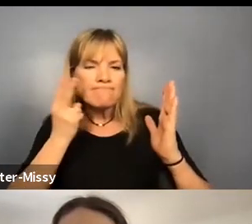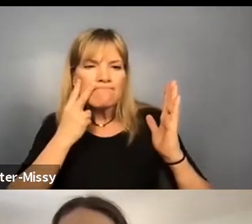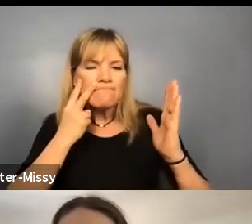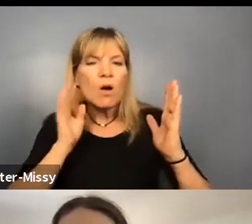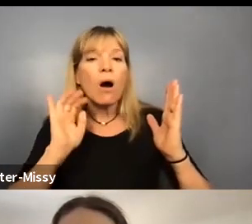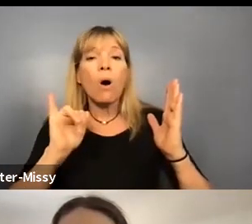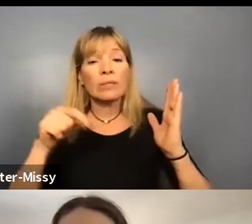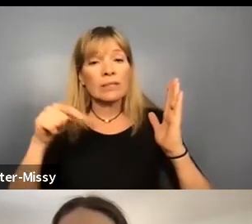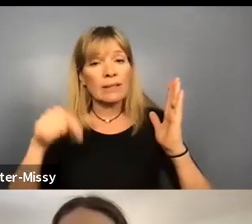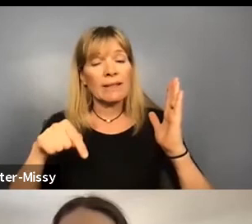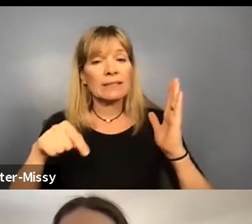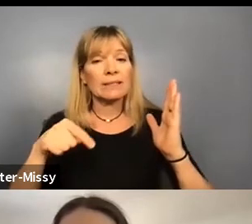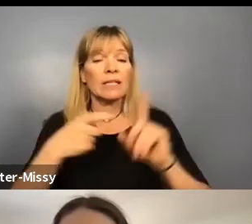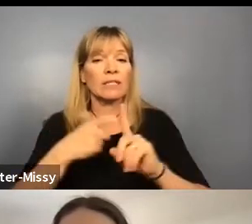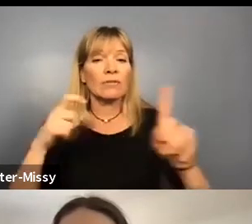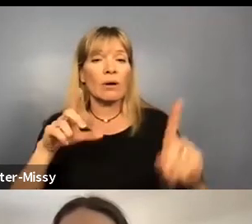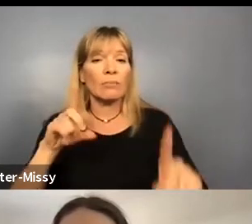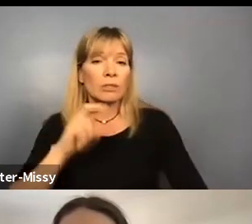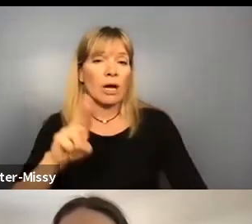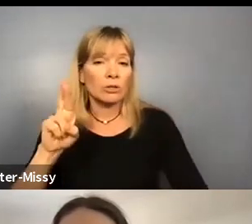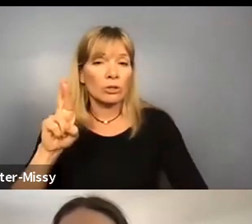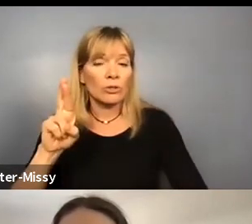So this comes from Dr.